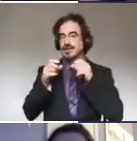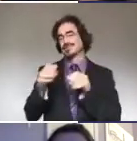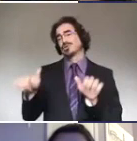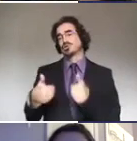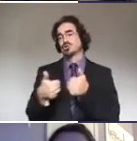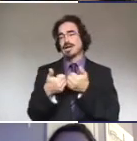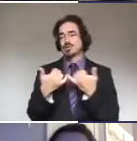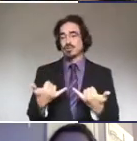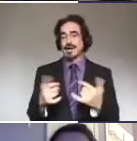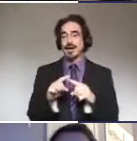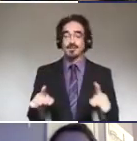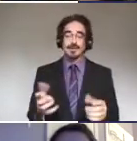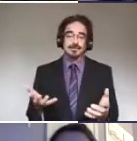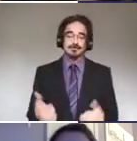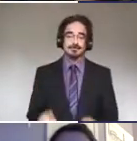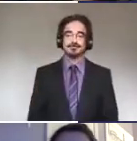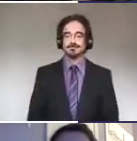Any other questions?